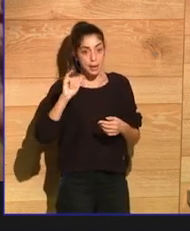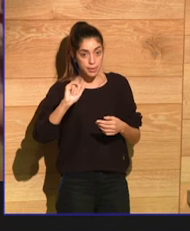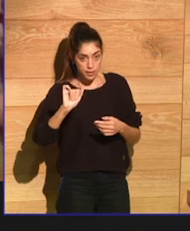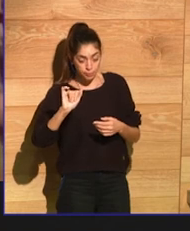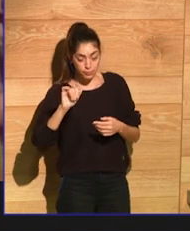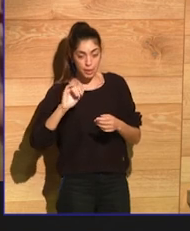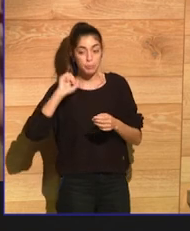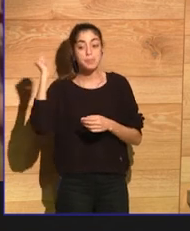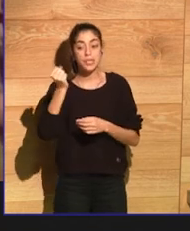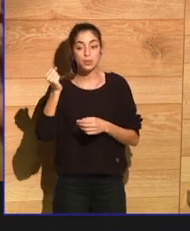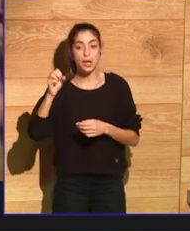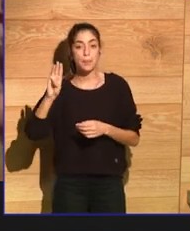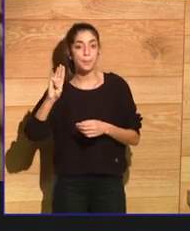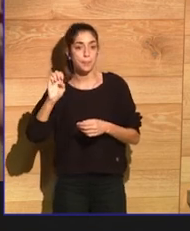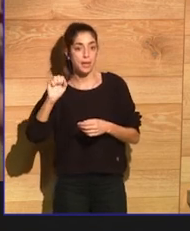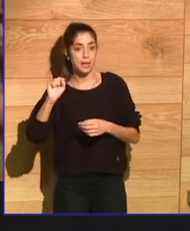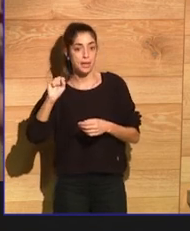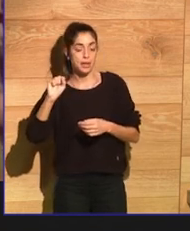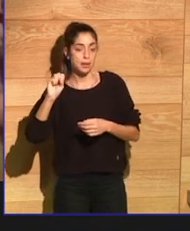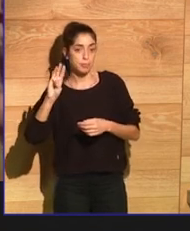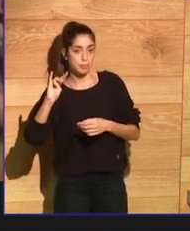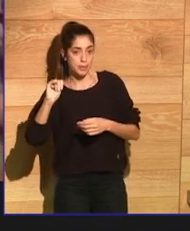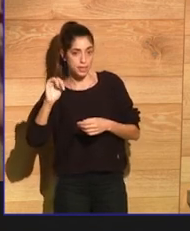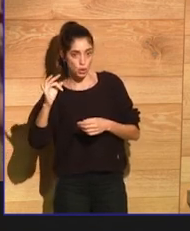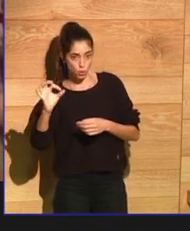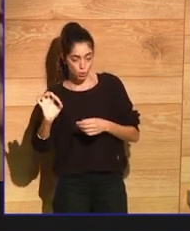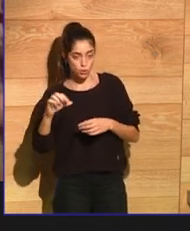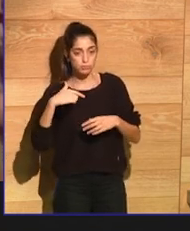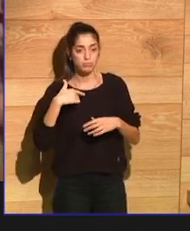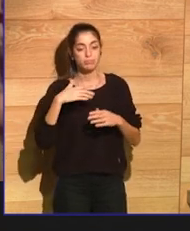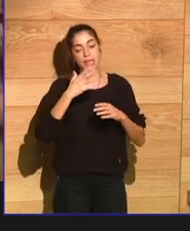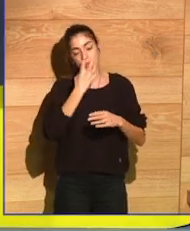that I could have met these people and that their lives could have gone differently.